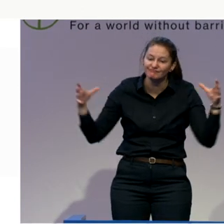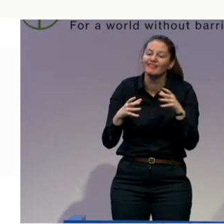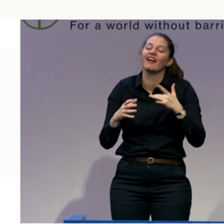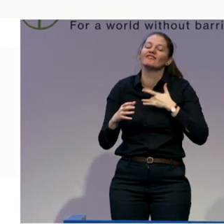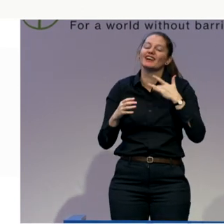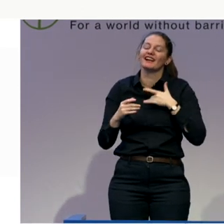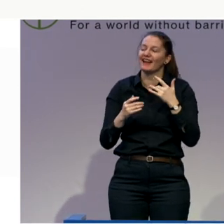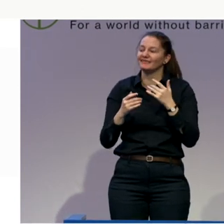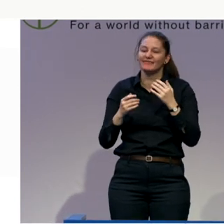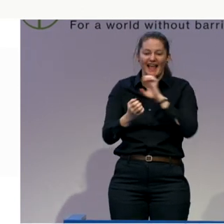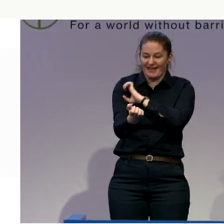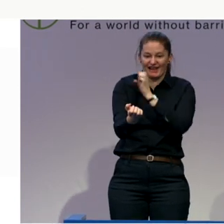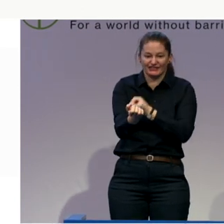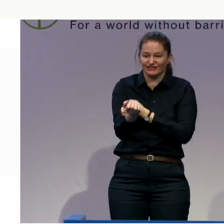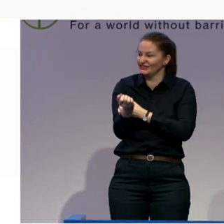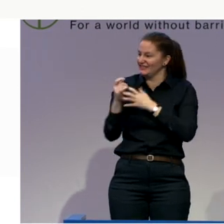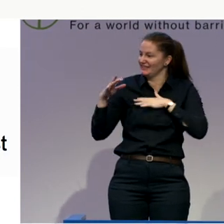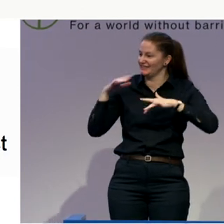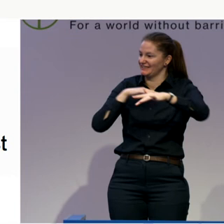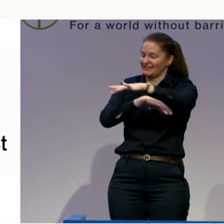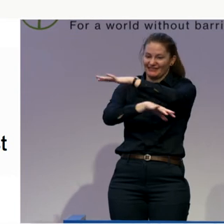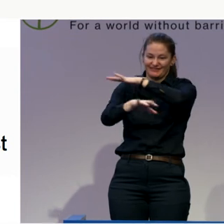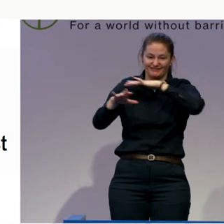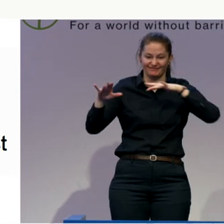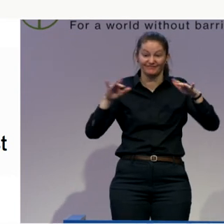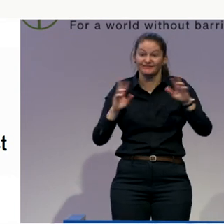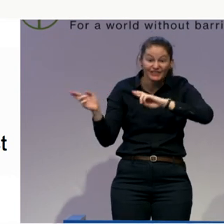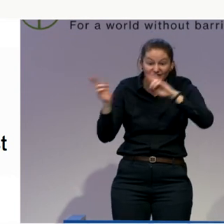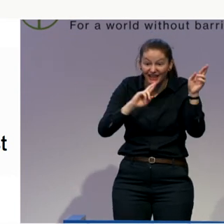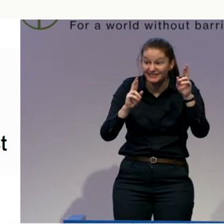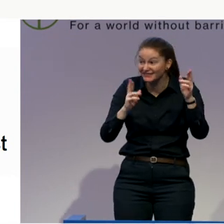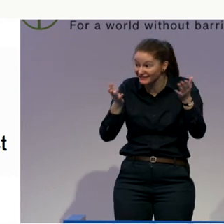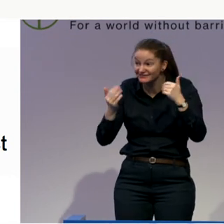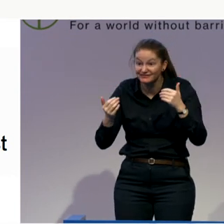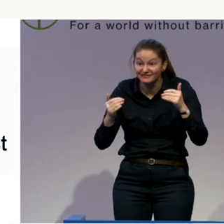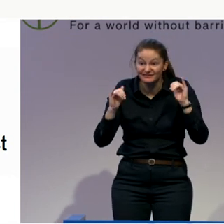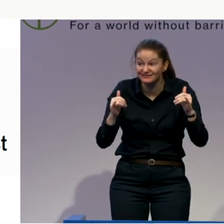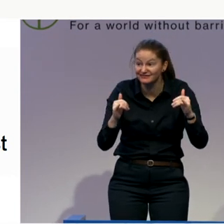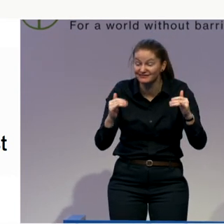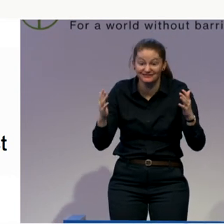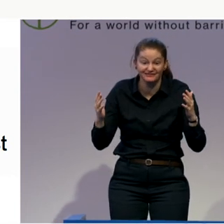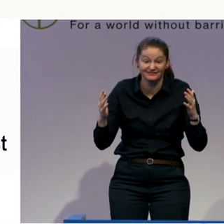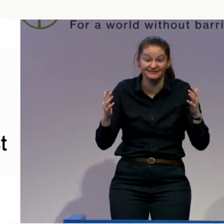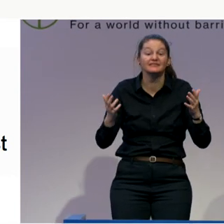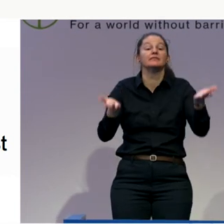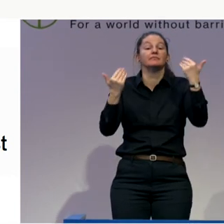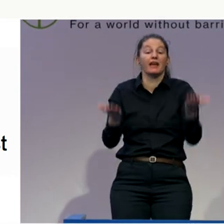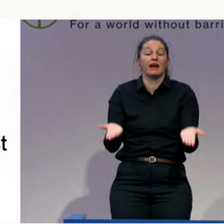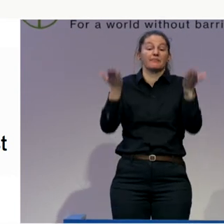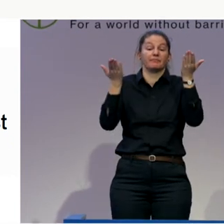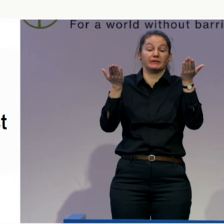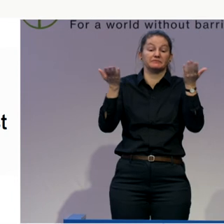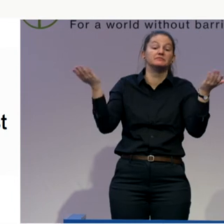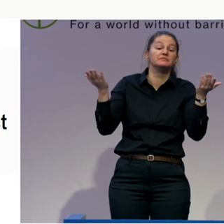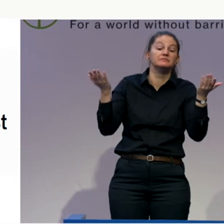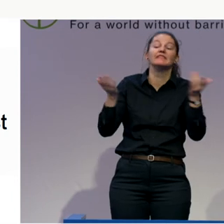that we are all here. So, are you ready? Let's go. And you can just follow us. Just stand up if you can. Or you can say, of